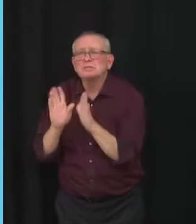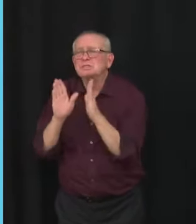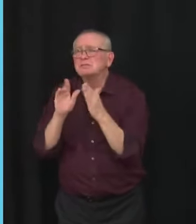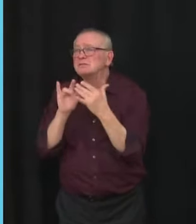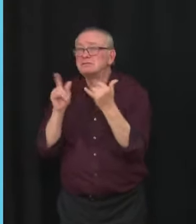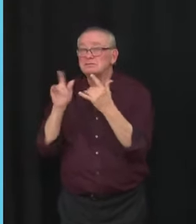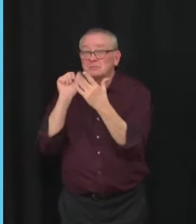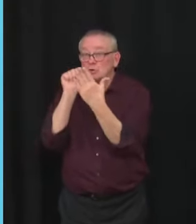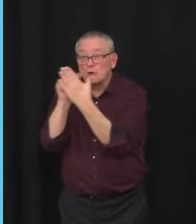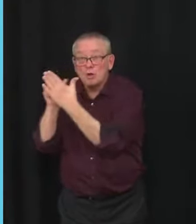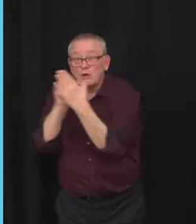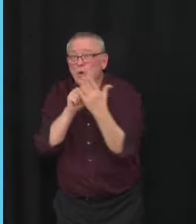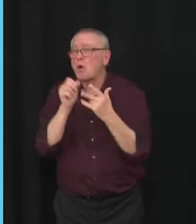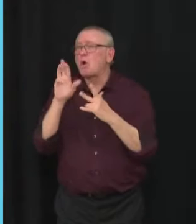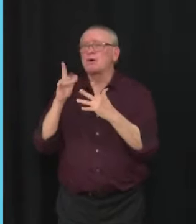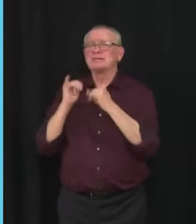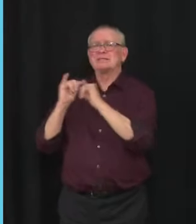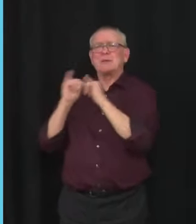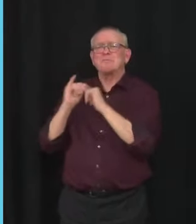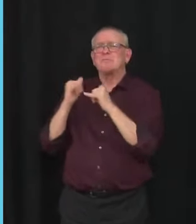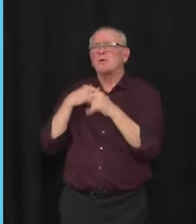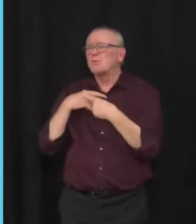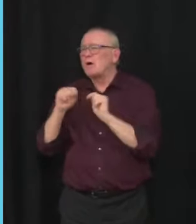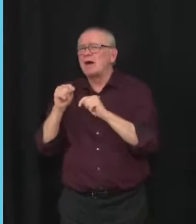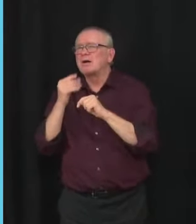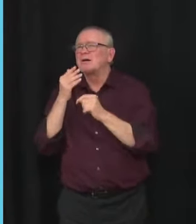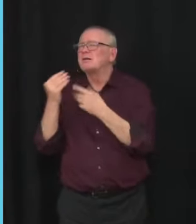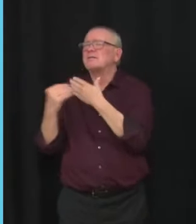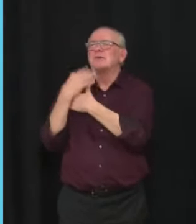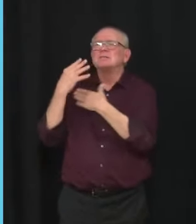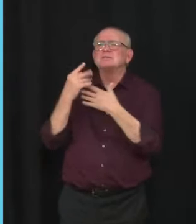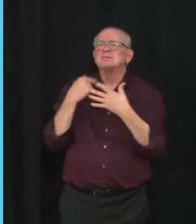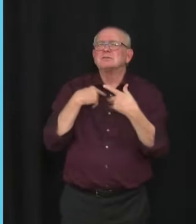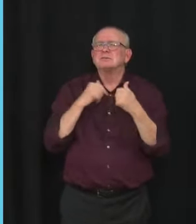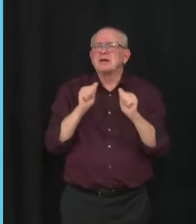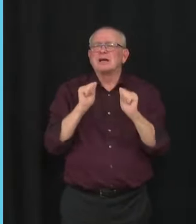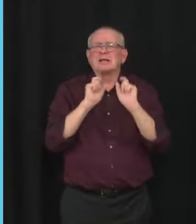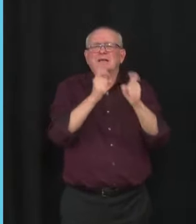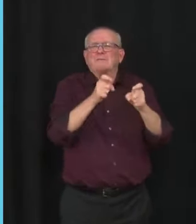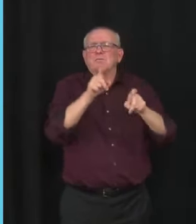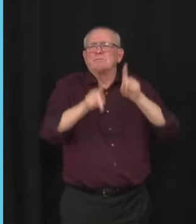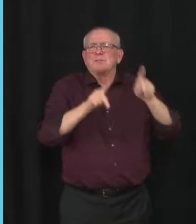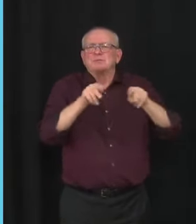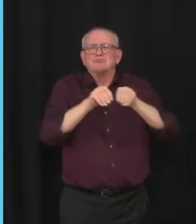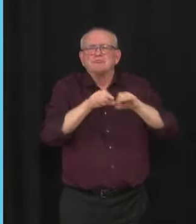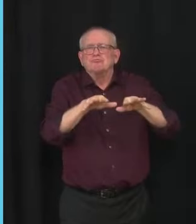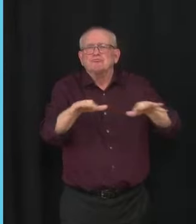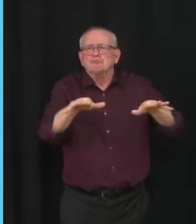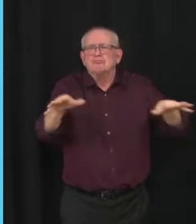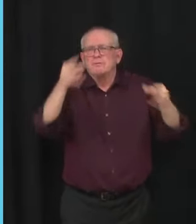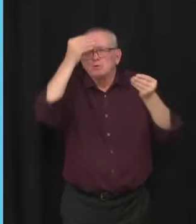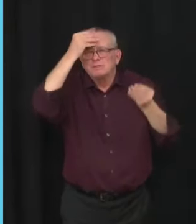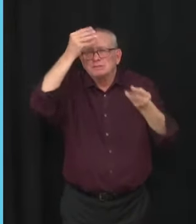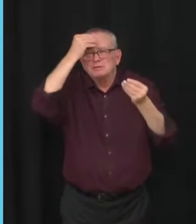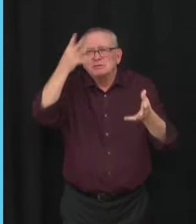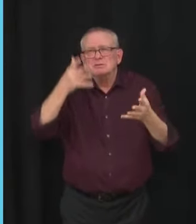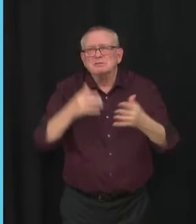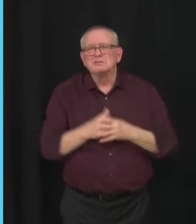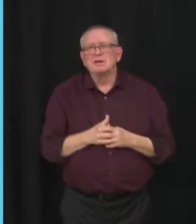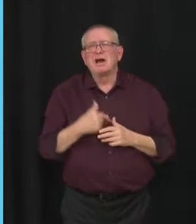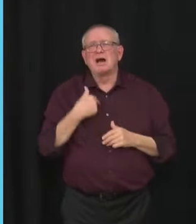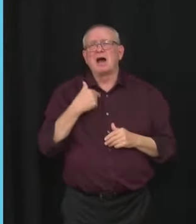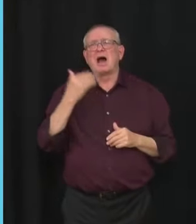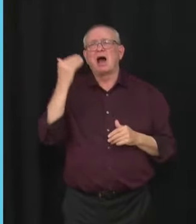which is really looking at grassroots to provide the message and provide the information. Ultimately, it's the choice of individuals. But